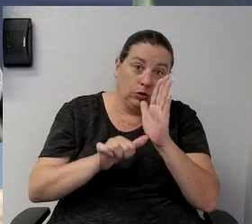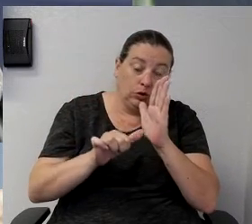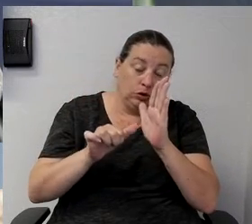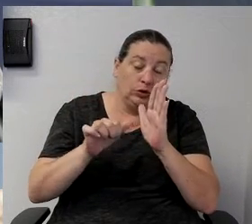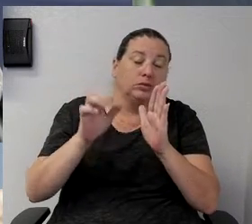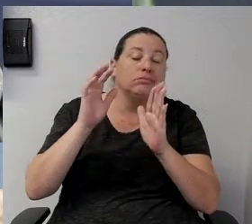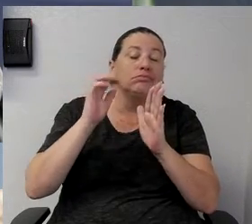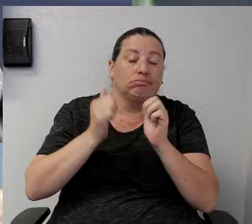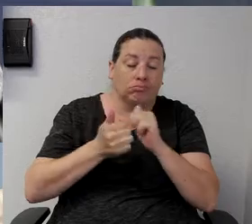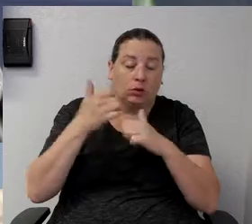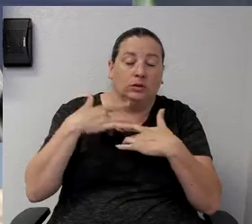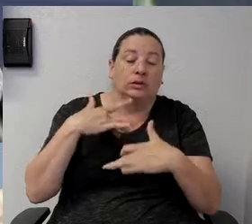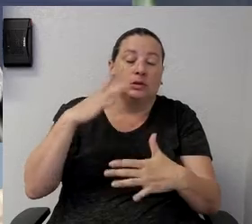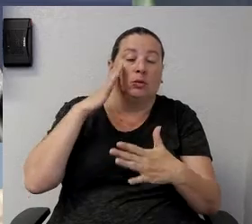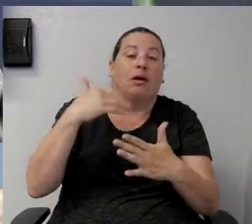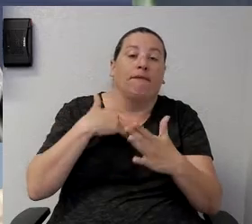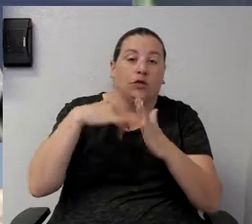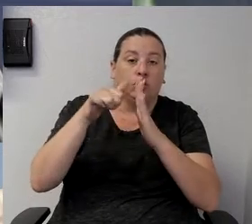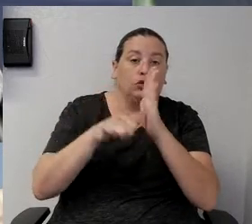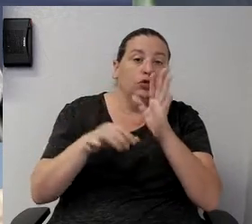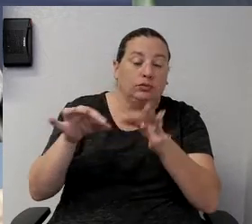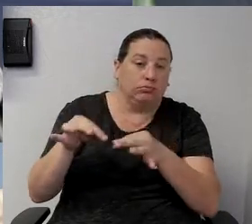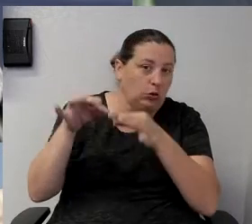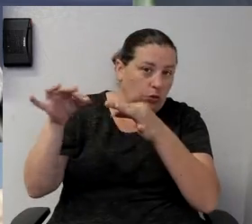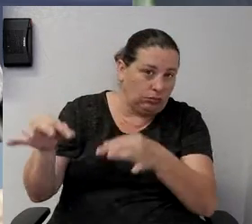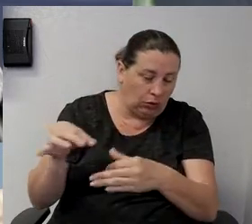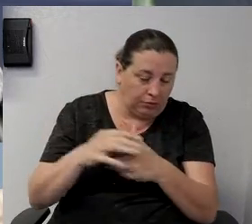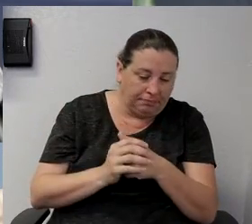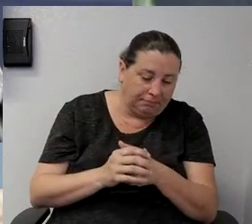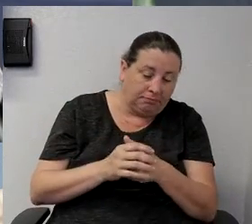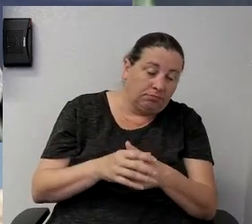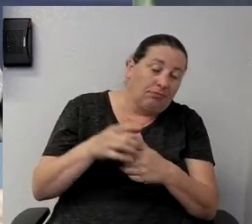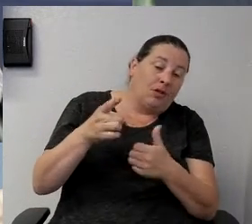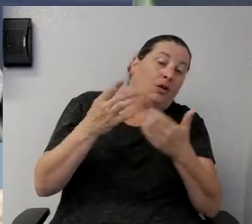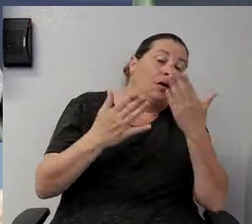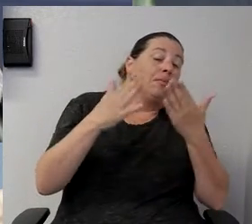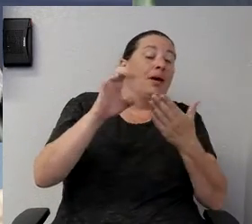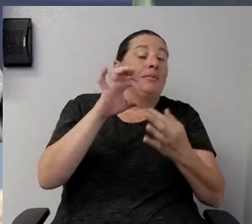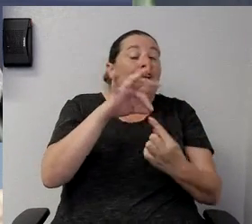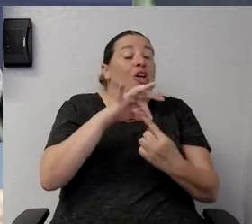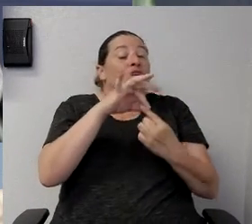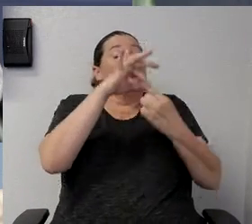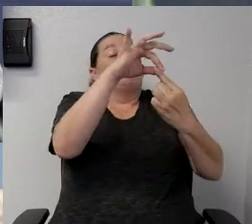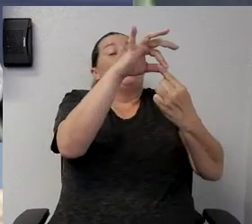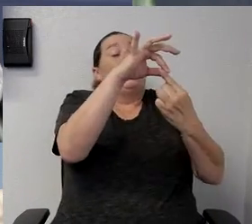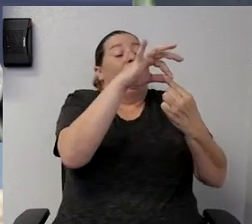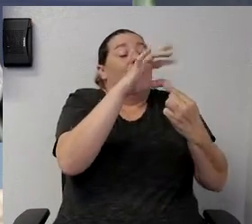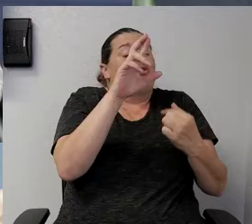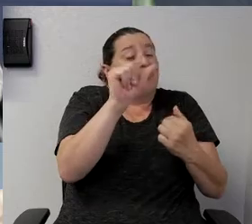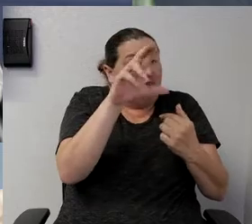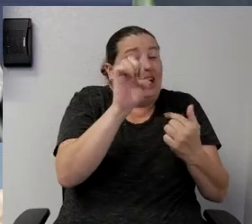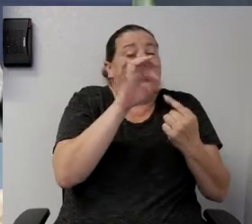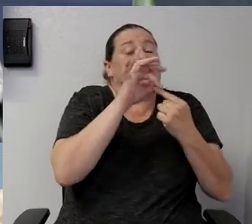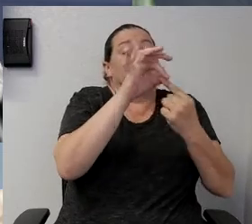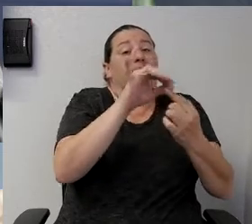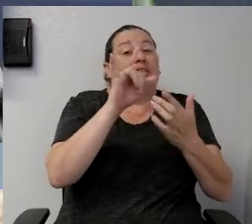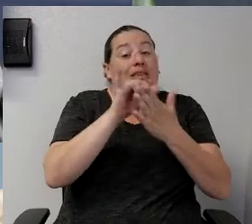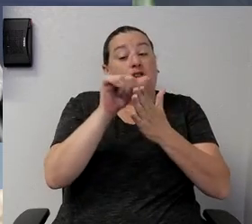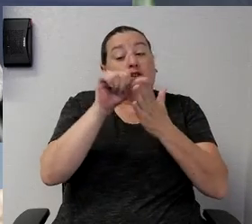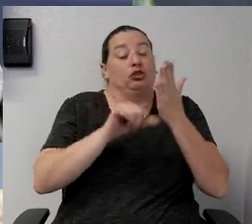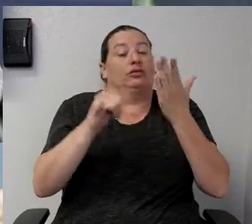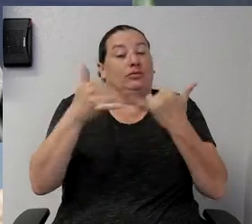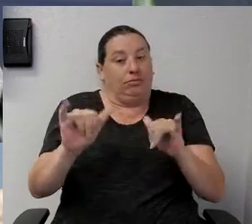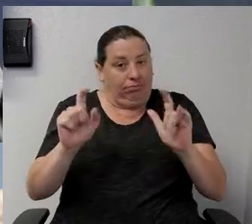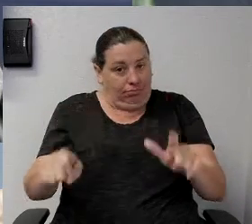post their surgery postponed there may be rare exceptions where the surgeon still says no I think we need to do